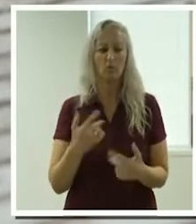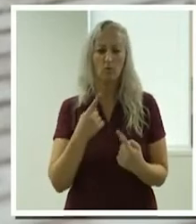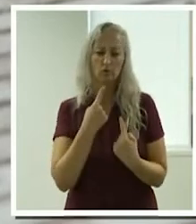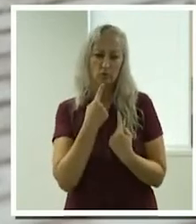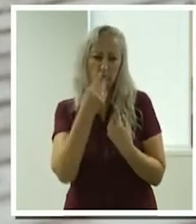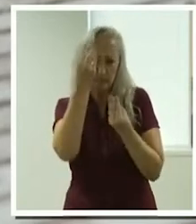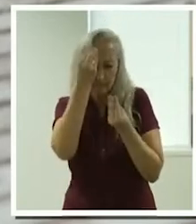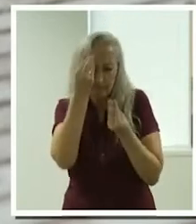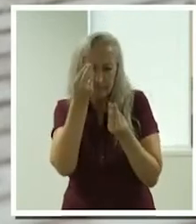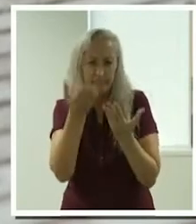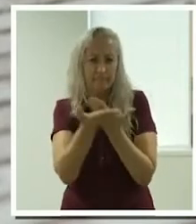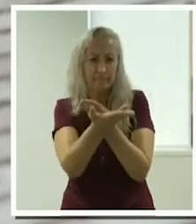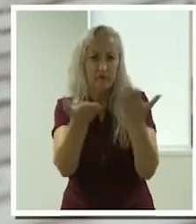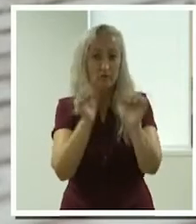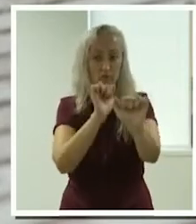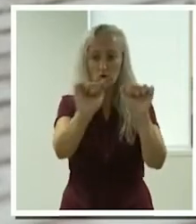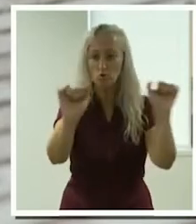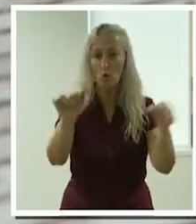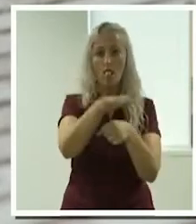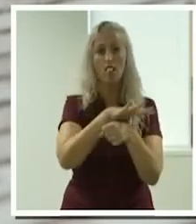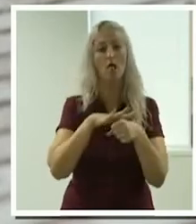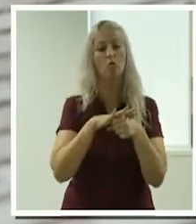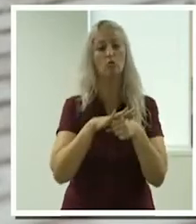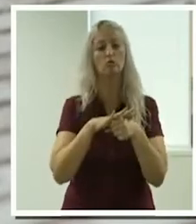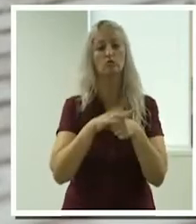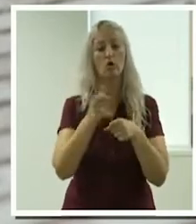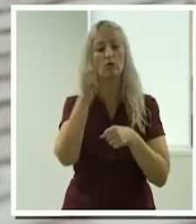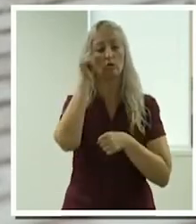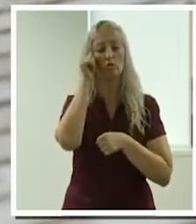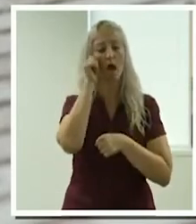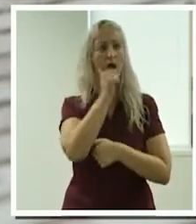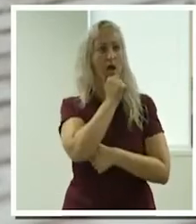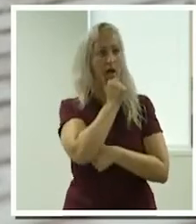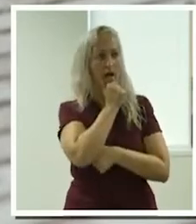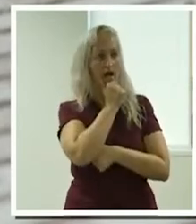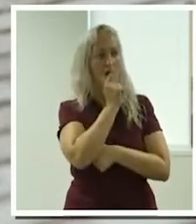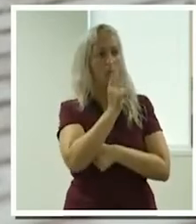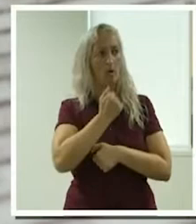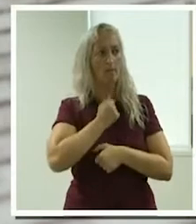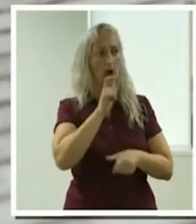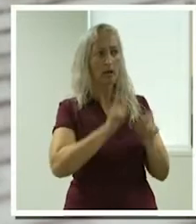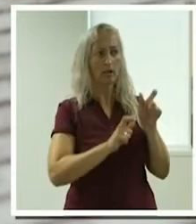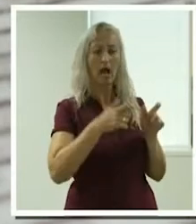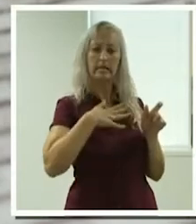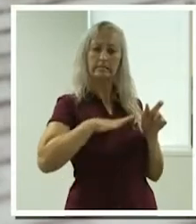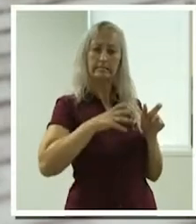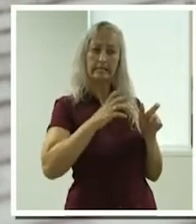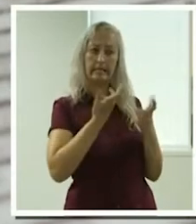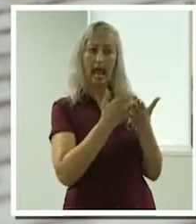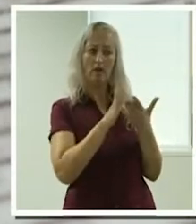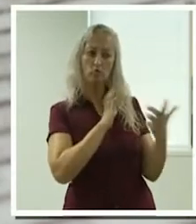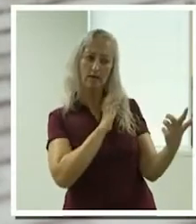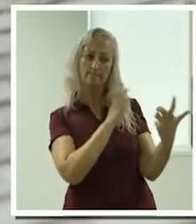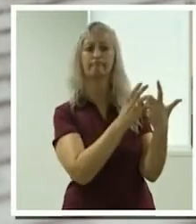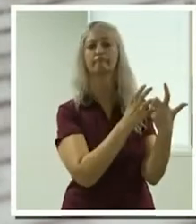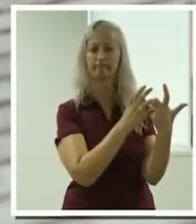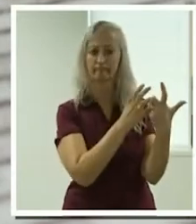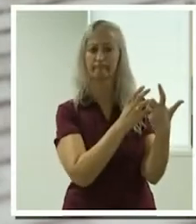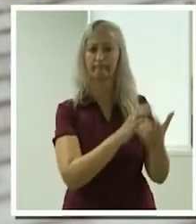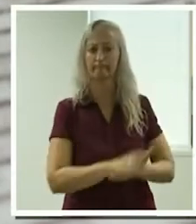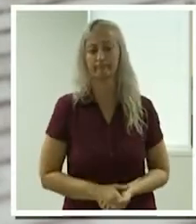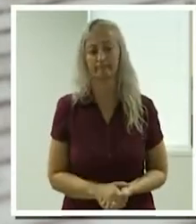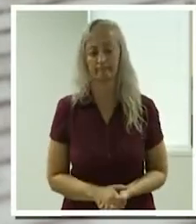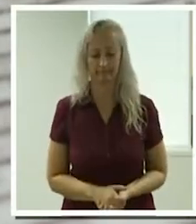locally in your area to help you understand where your clients are looking for support and how you can best